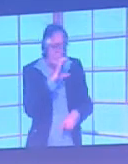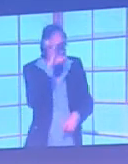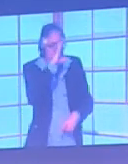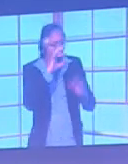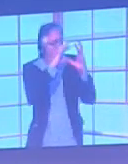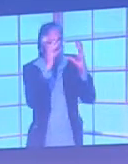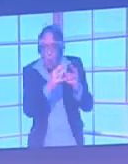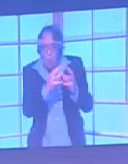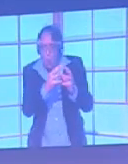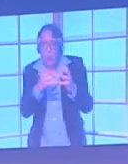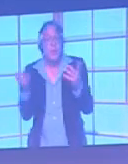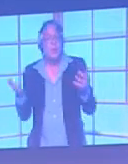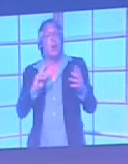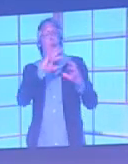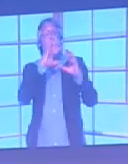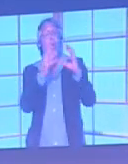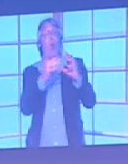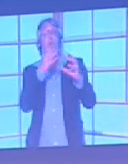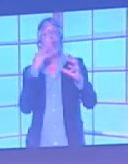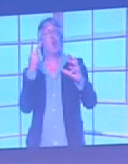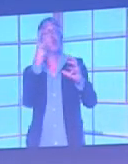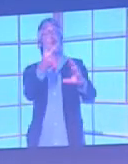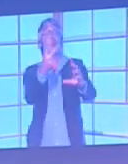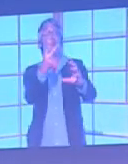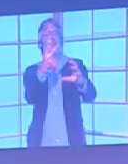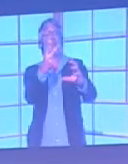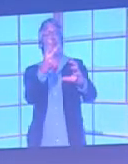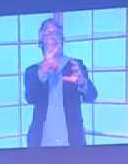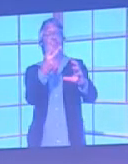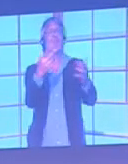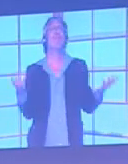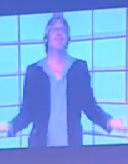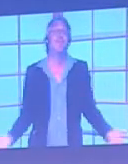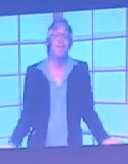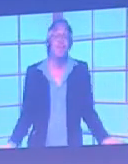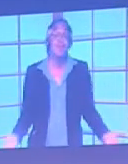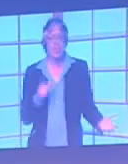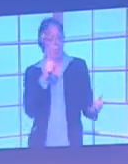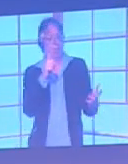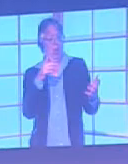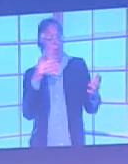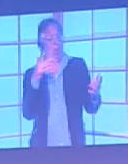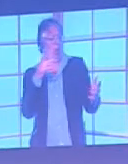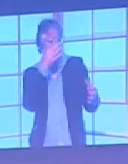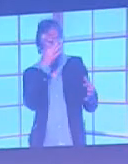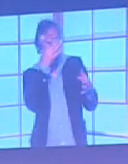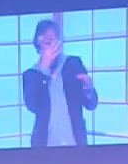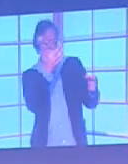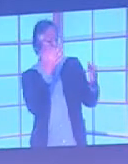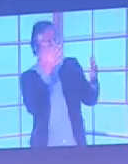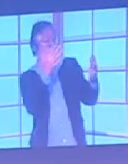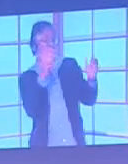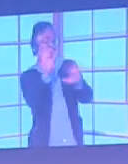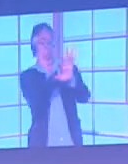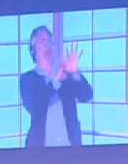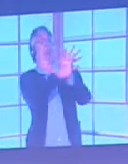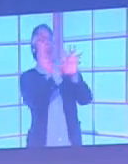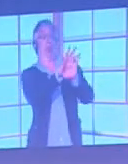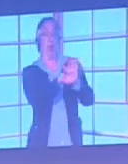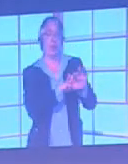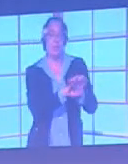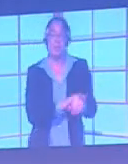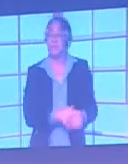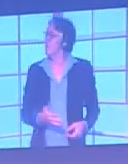that ball's got two colours, effectively the pattern of the second colour distracts them completely. So I've done very crude